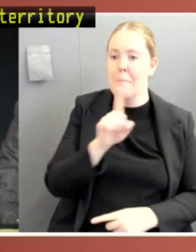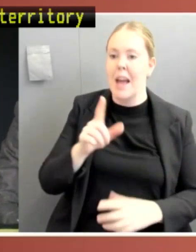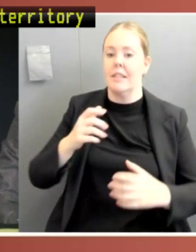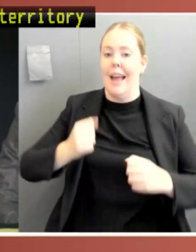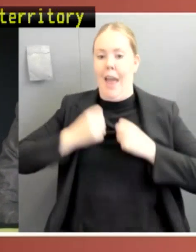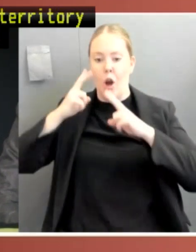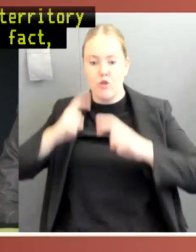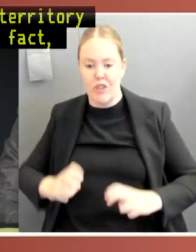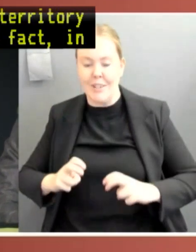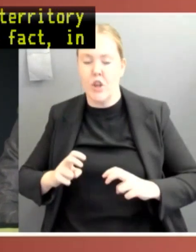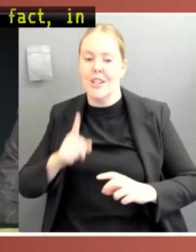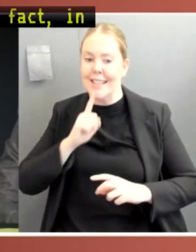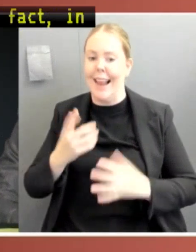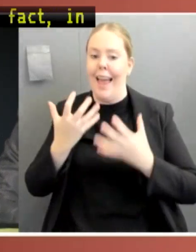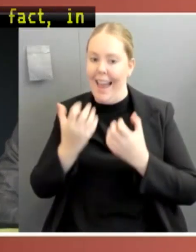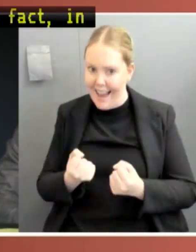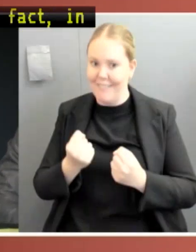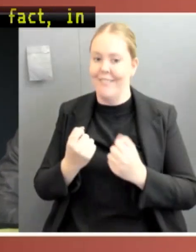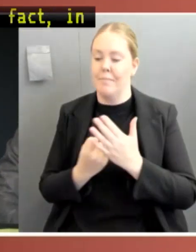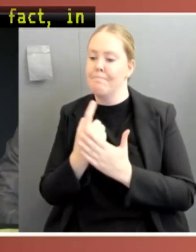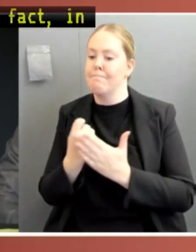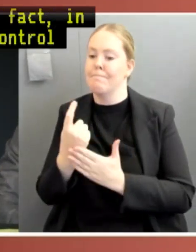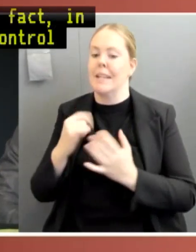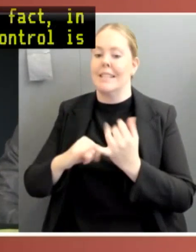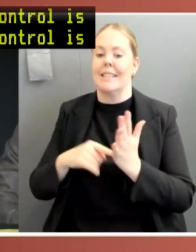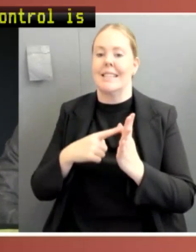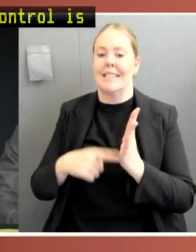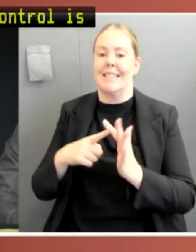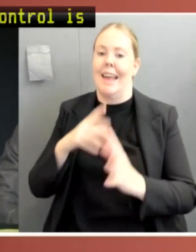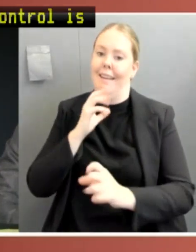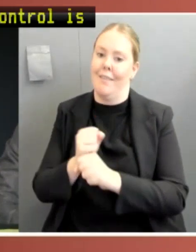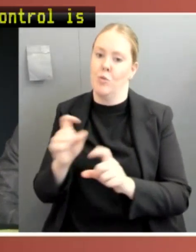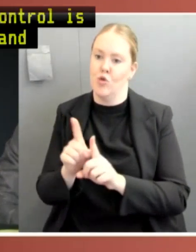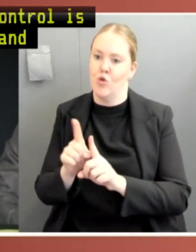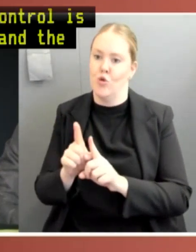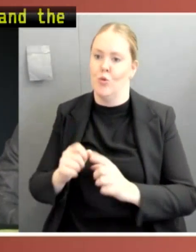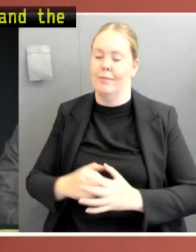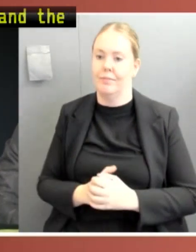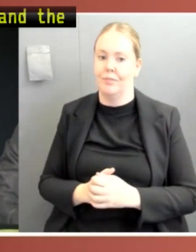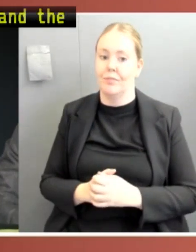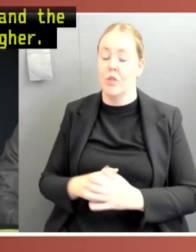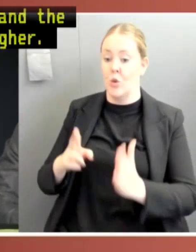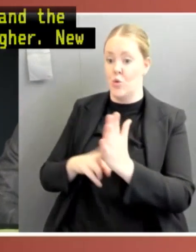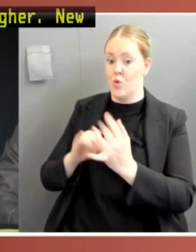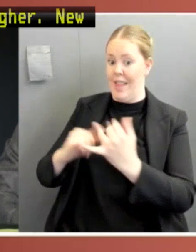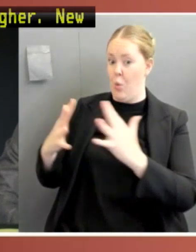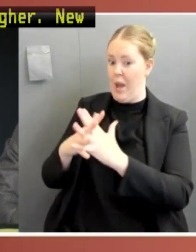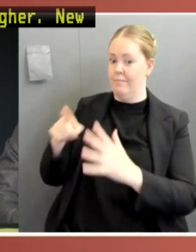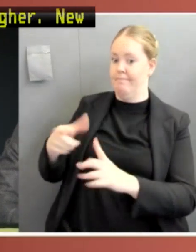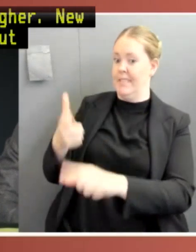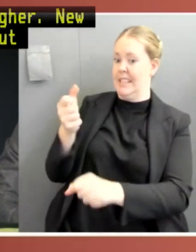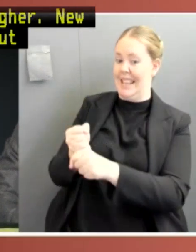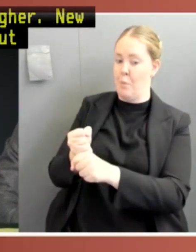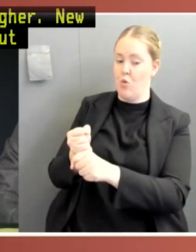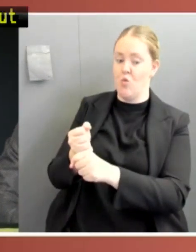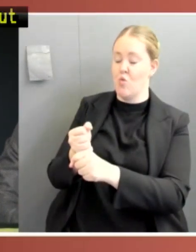of control was much higher at the state, and the absence of scrutiny was higher. New South Wales being a standout example where they simply failed to meet, and again, that